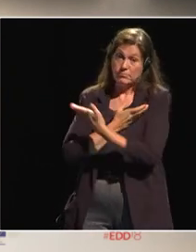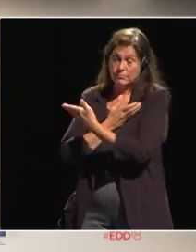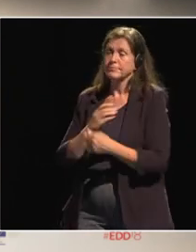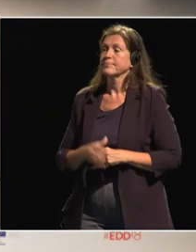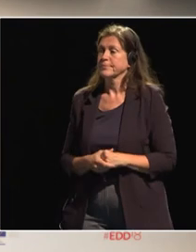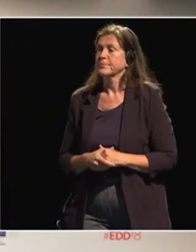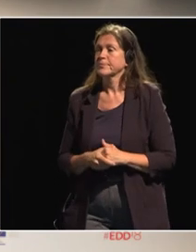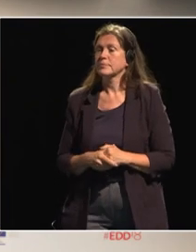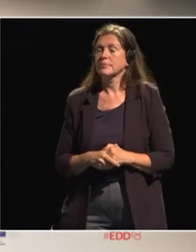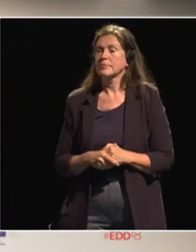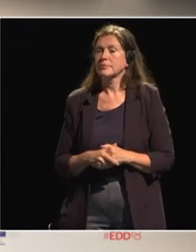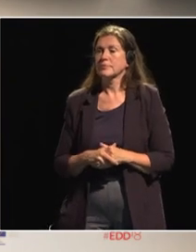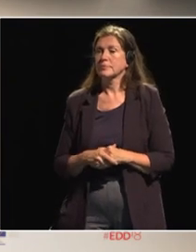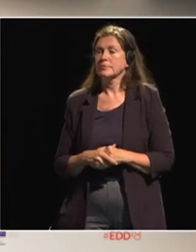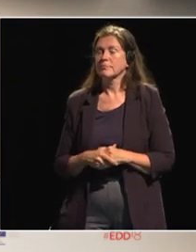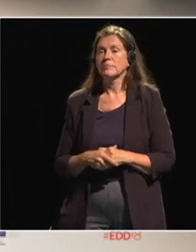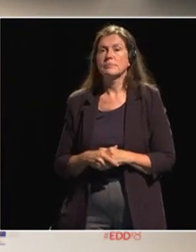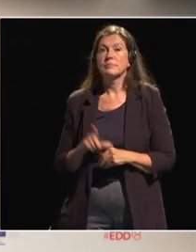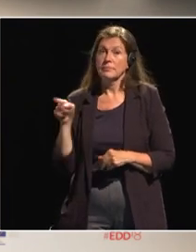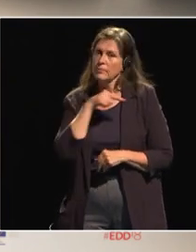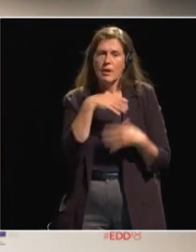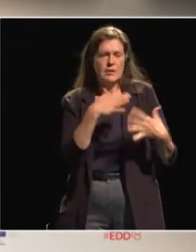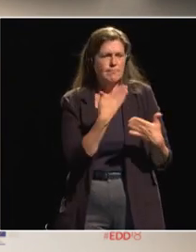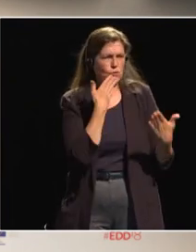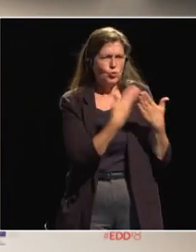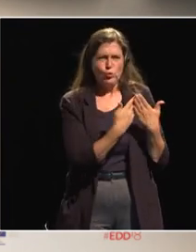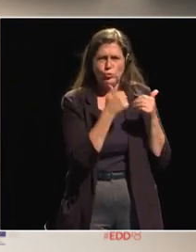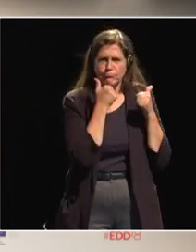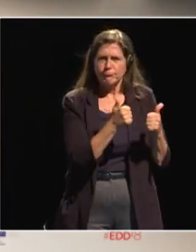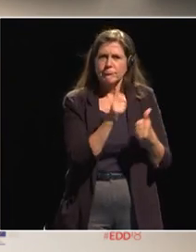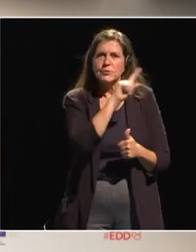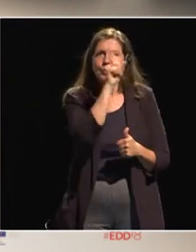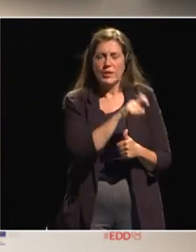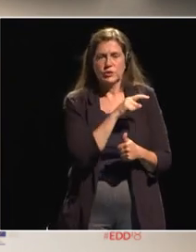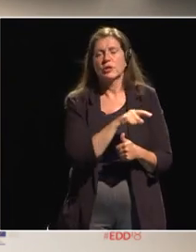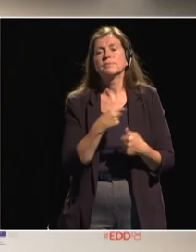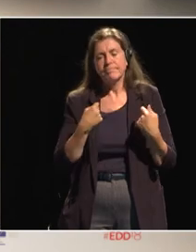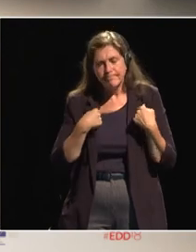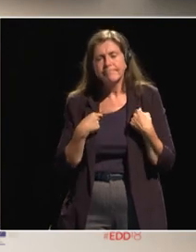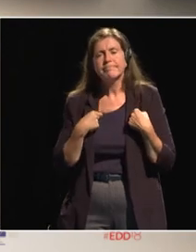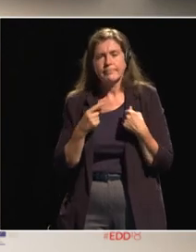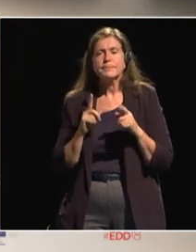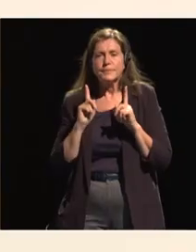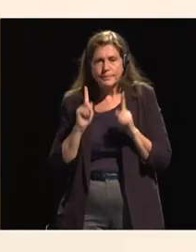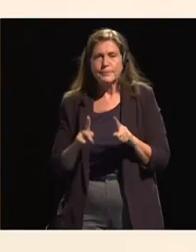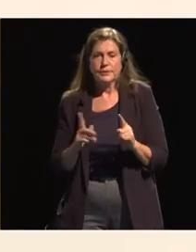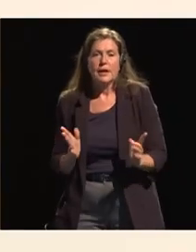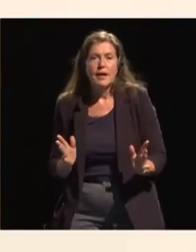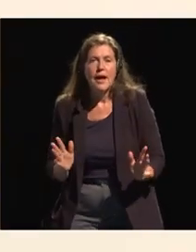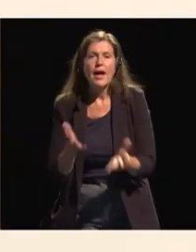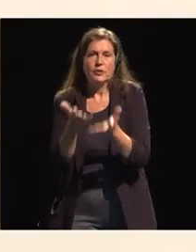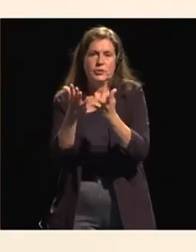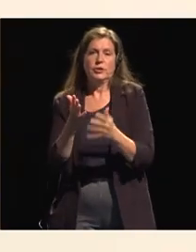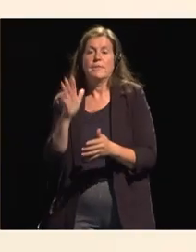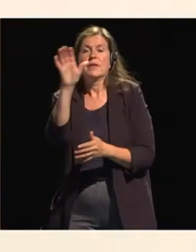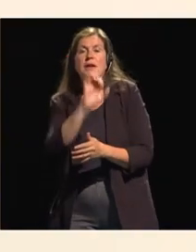it is a very it is a very good important question uh we really need to uh encourage the